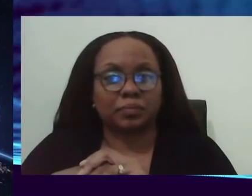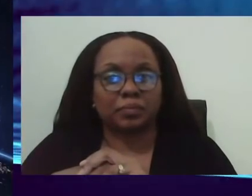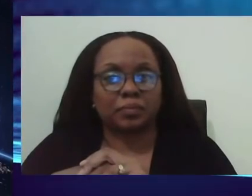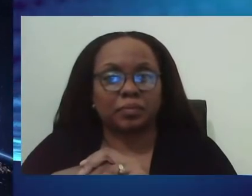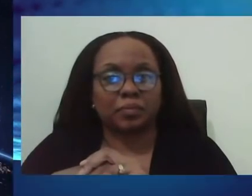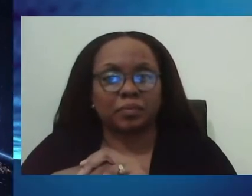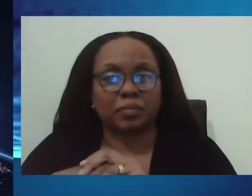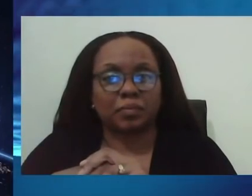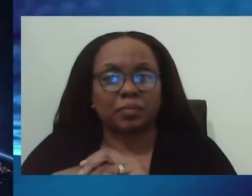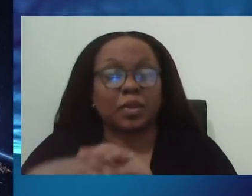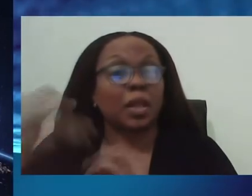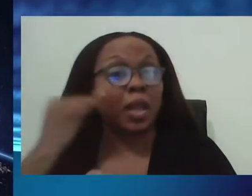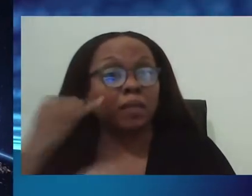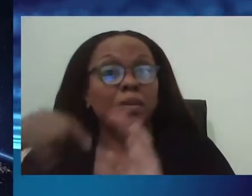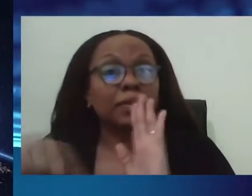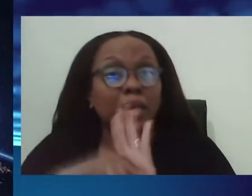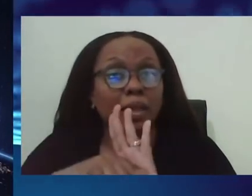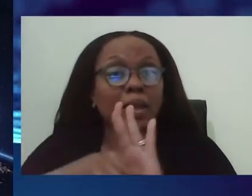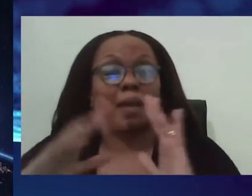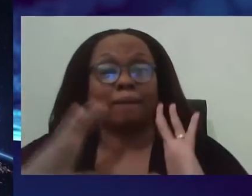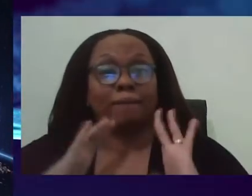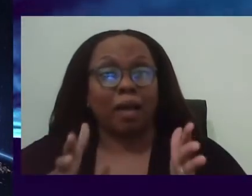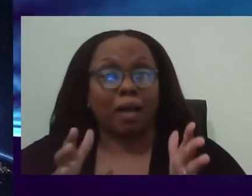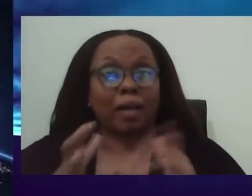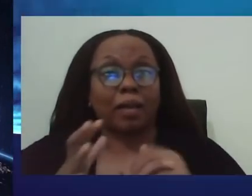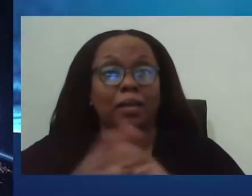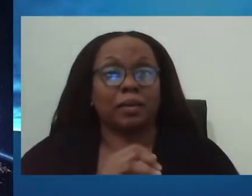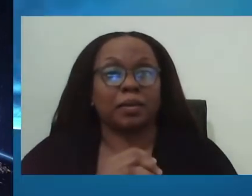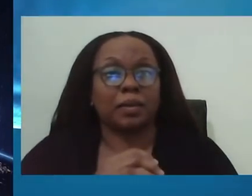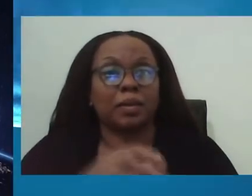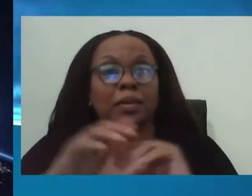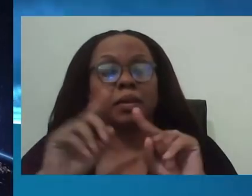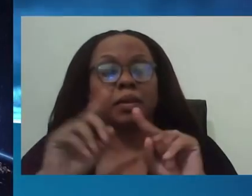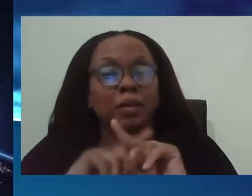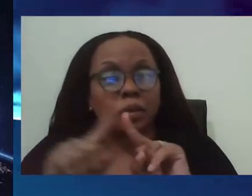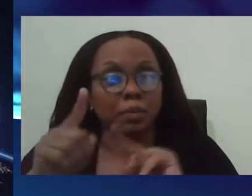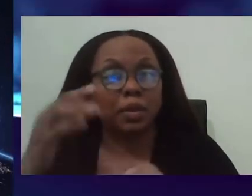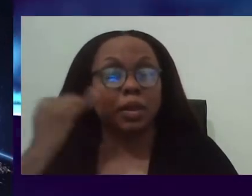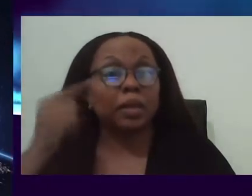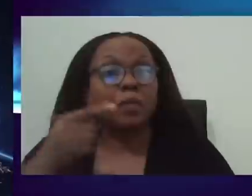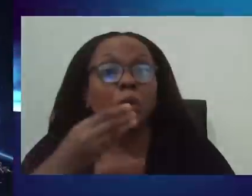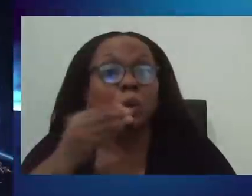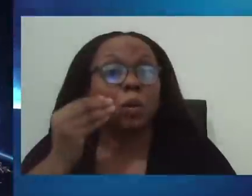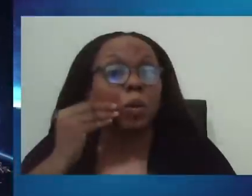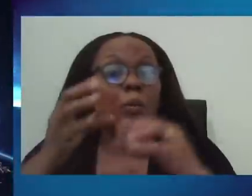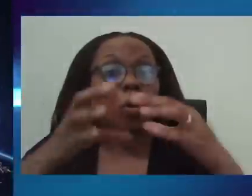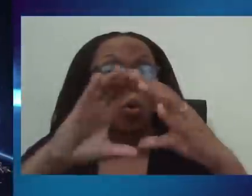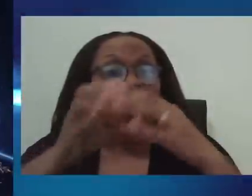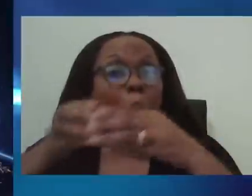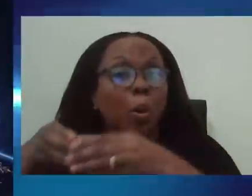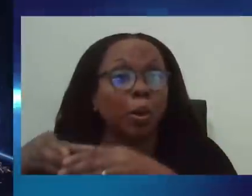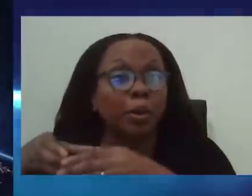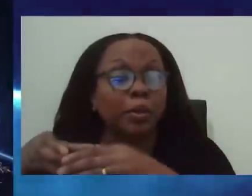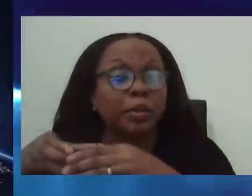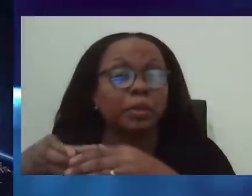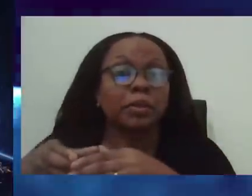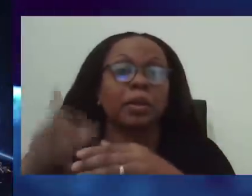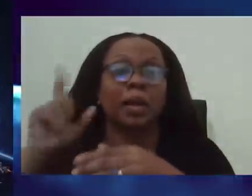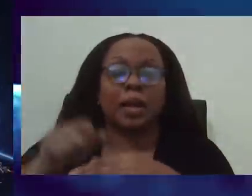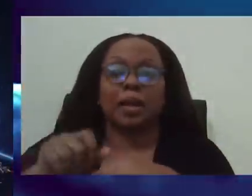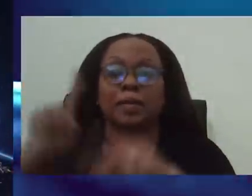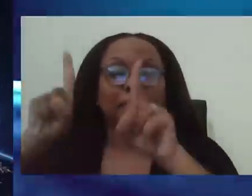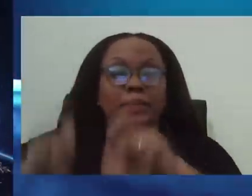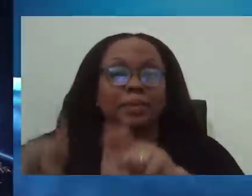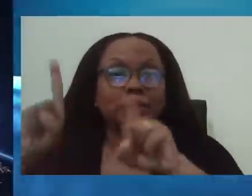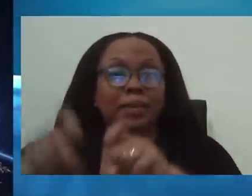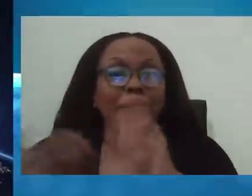And we are asking, and this is dealt with on a case like yesterday. We're asking you to retest at a later date, but those, for those